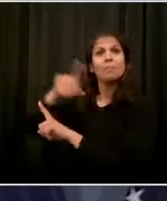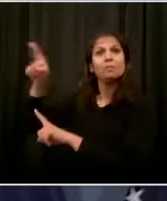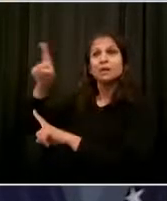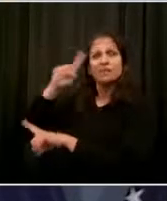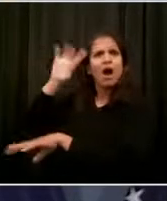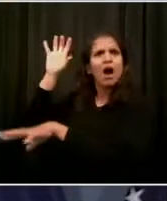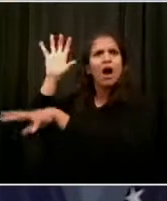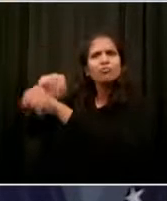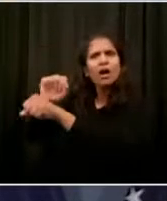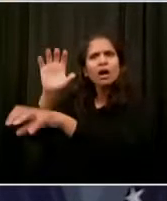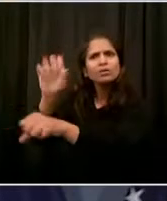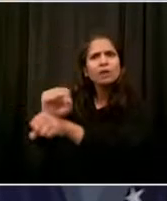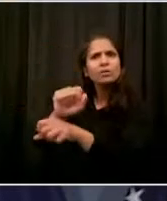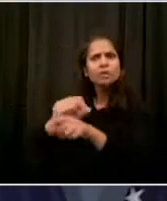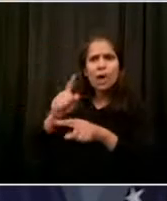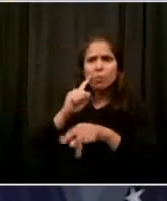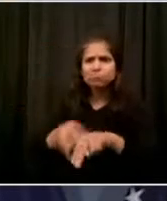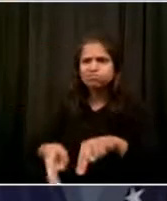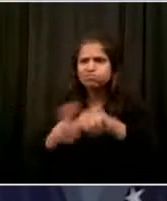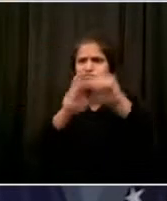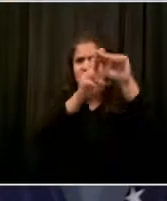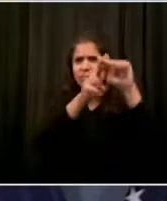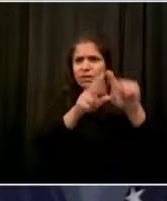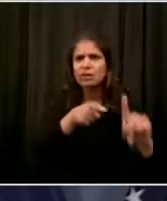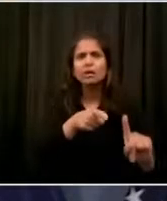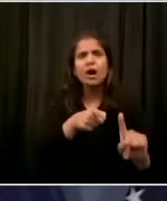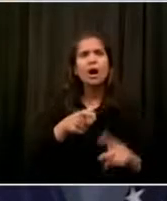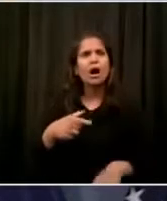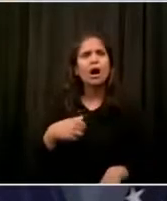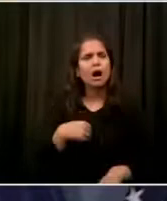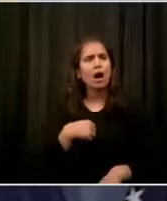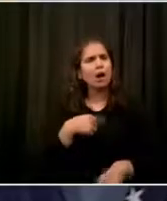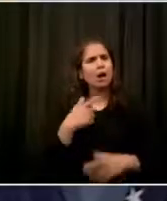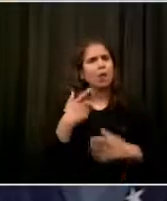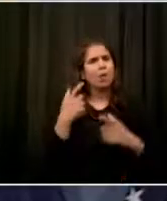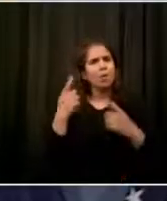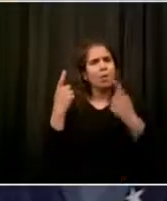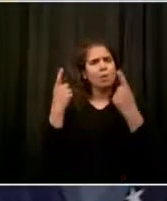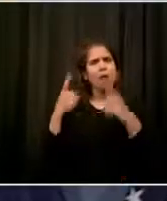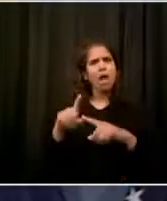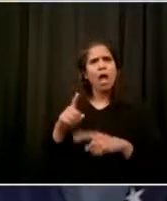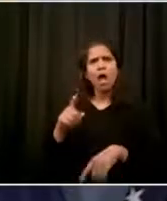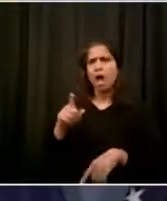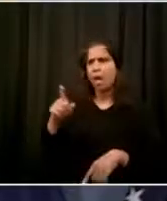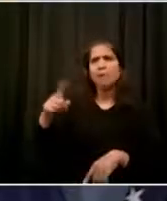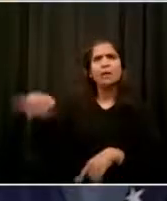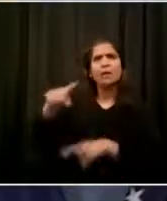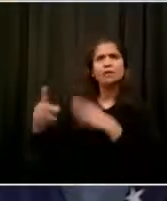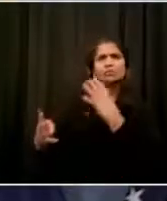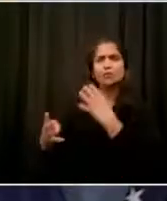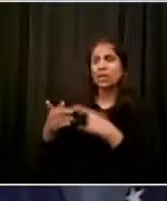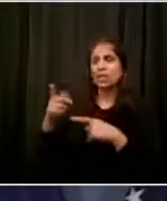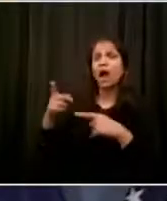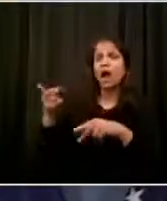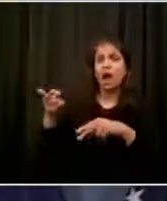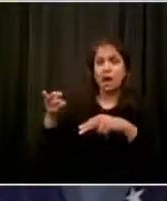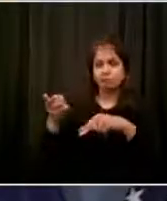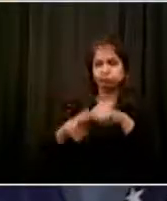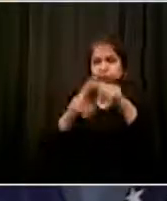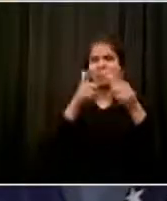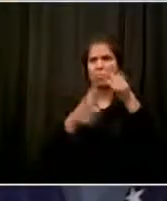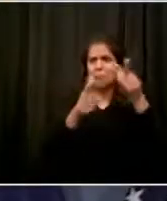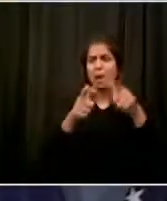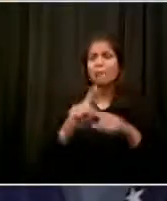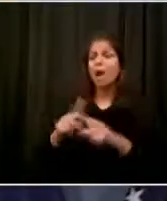seven shootings in Brooklyn last night. So what do you think about that, and what is the plan to curb gun